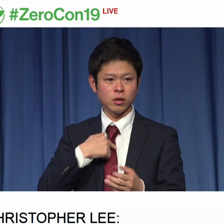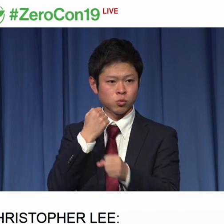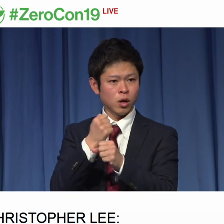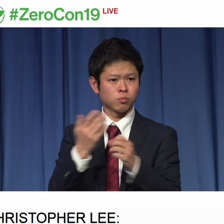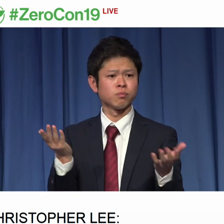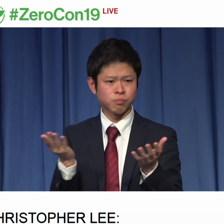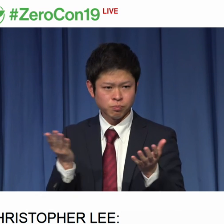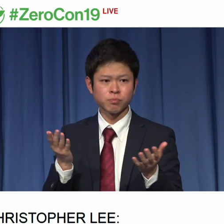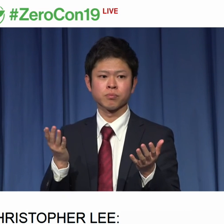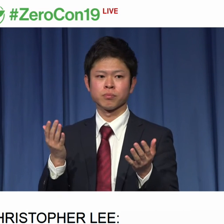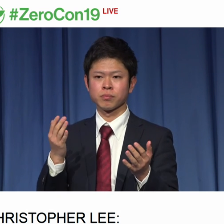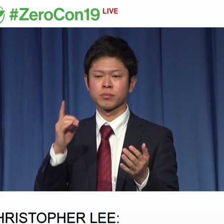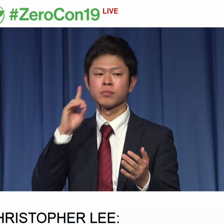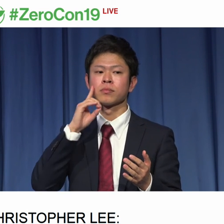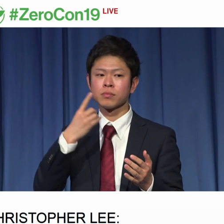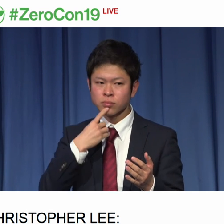can see.